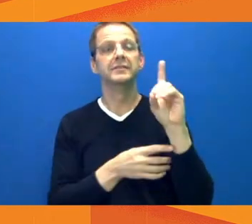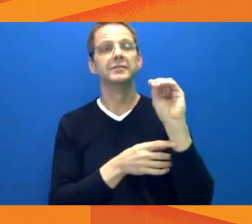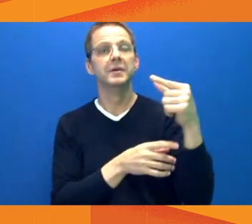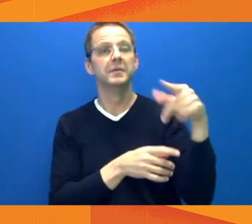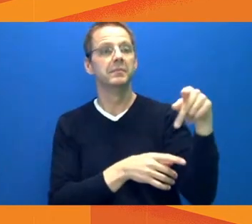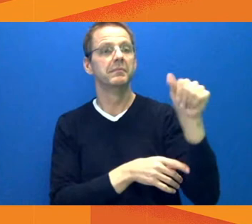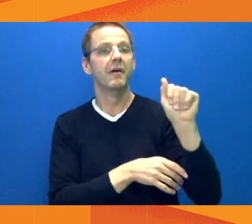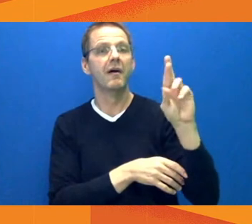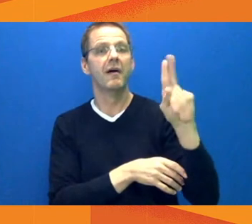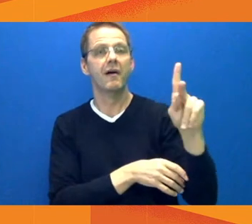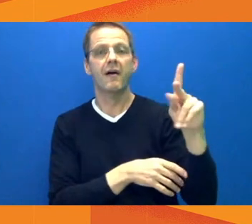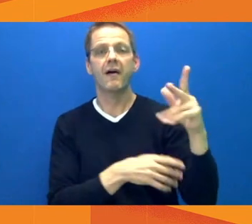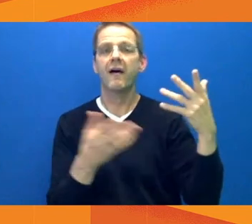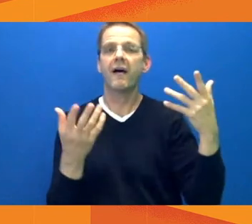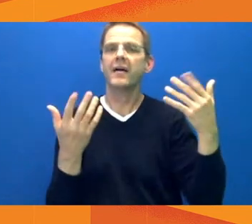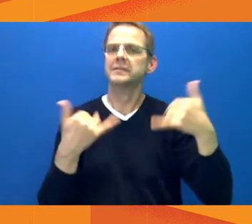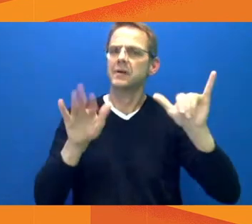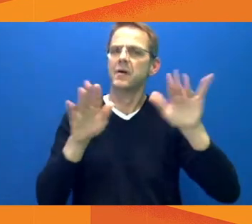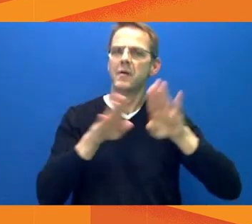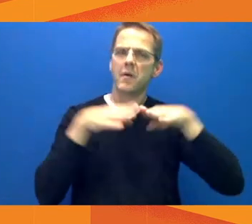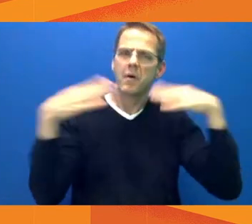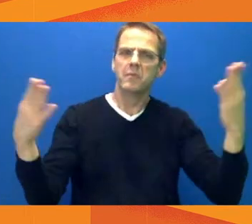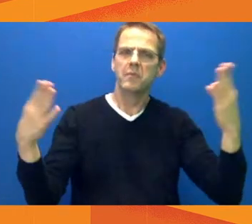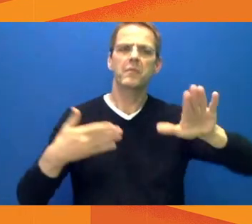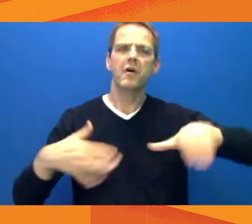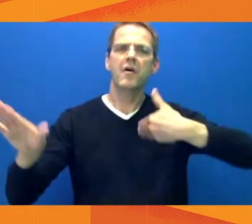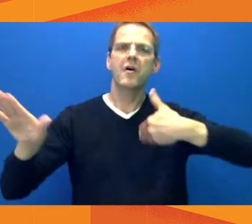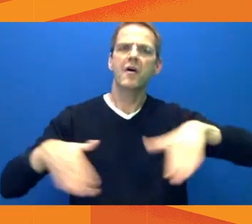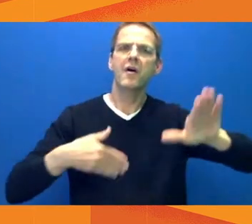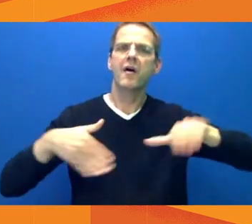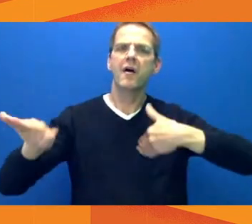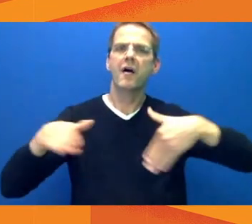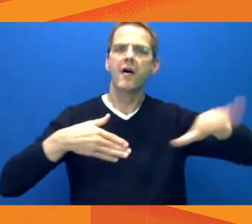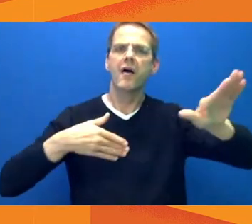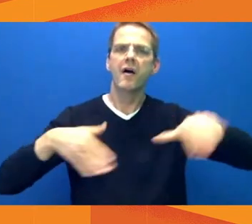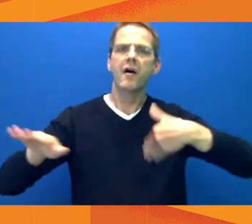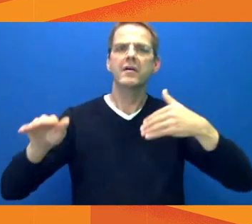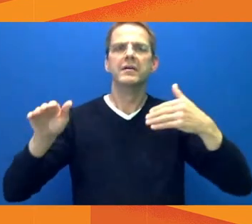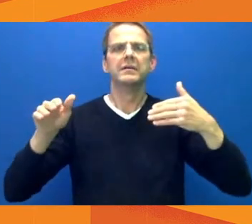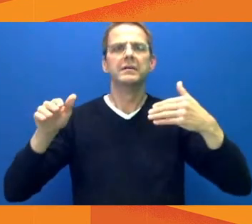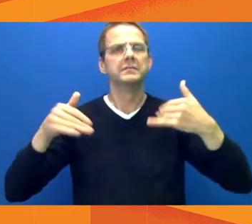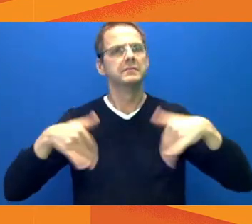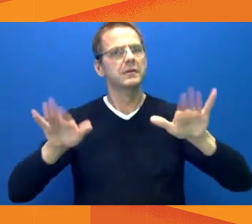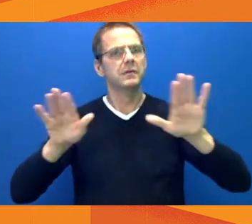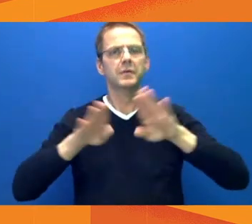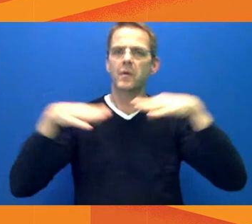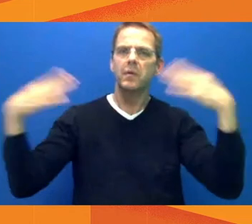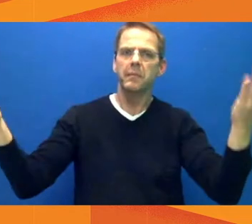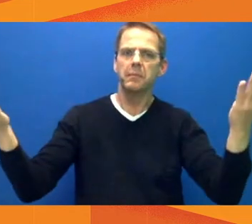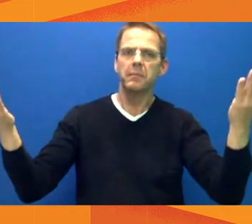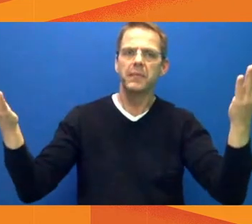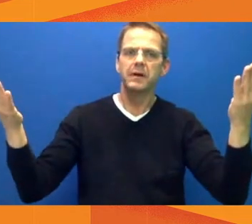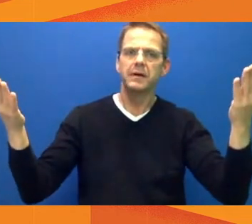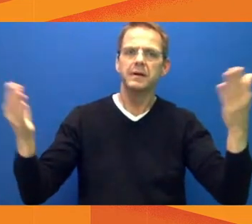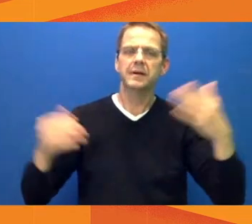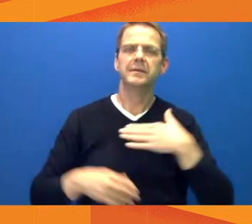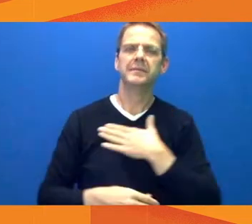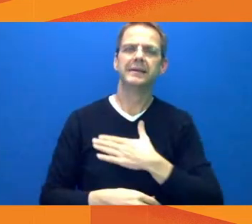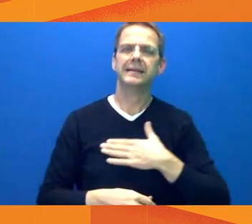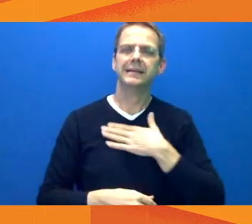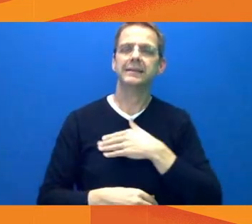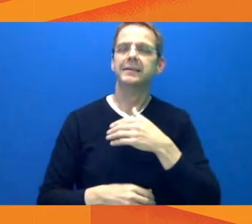their distance from others while they're doing. At the zoo, staff are gearing up for the spring as the weather gets warmer in the coming weeks.